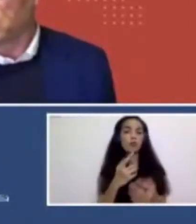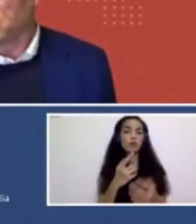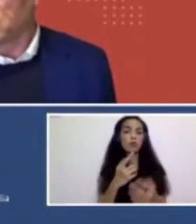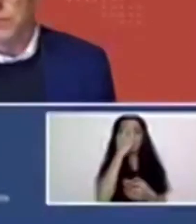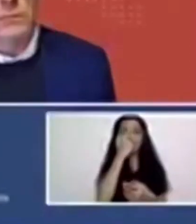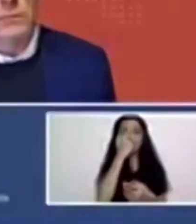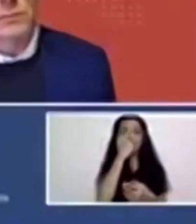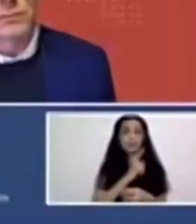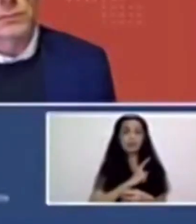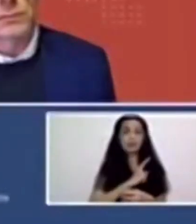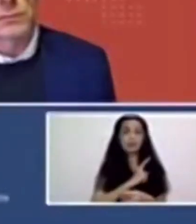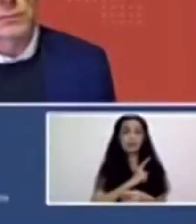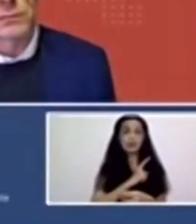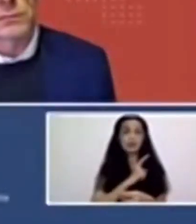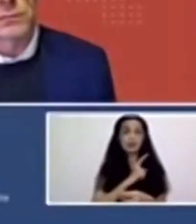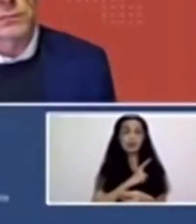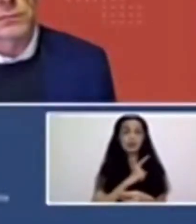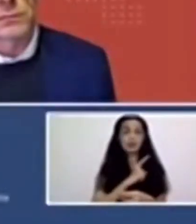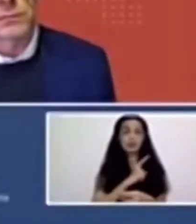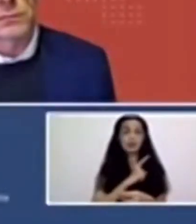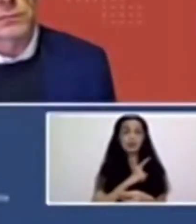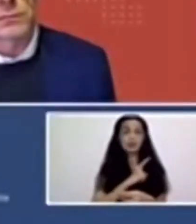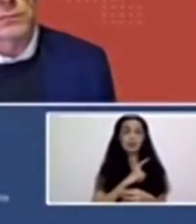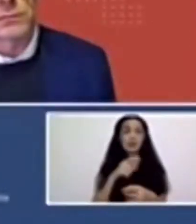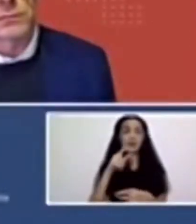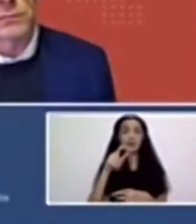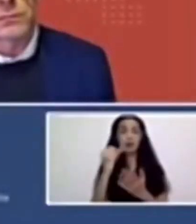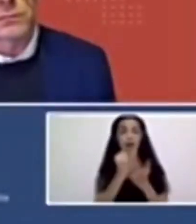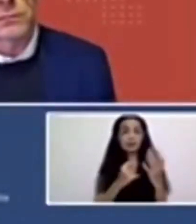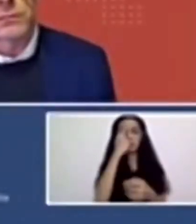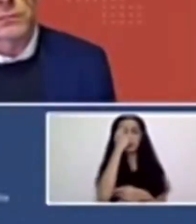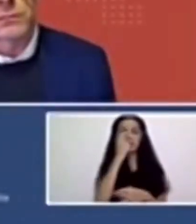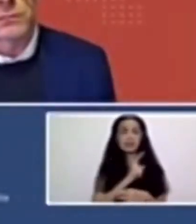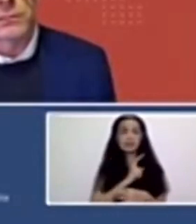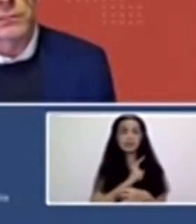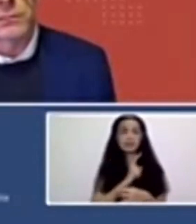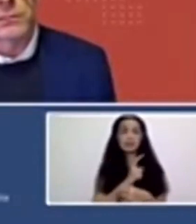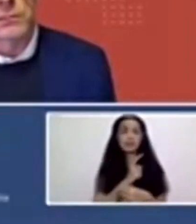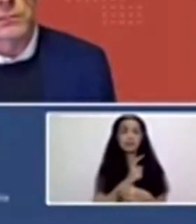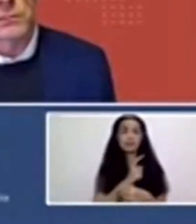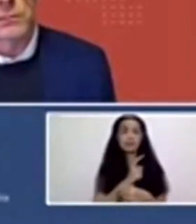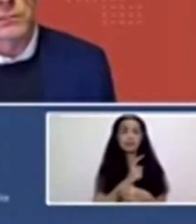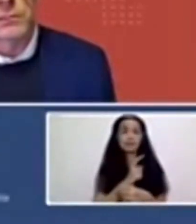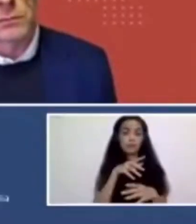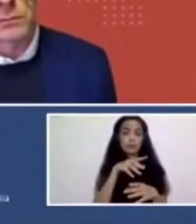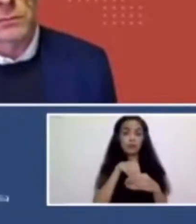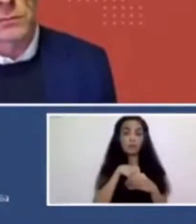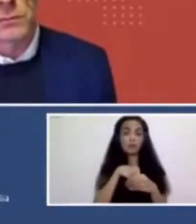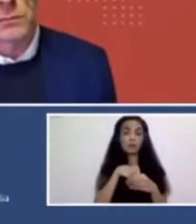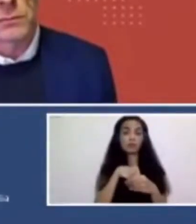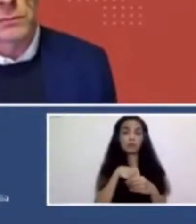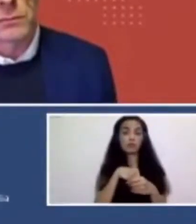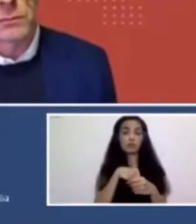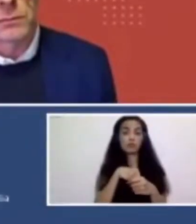uh, you know, self-taught artists, uh, whether they are also a part